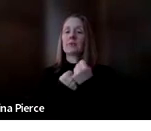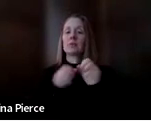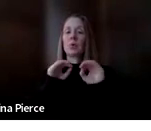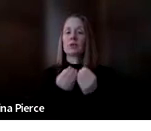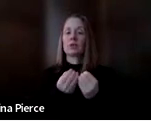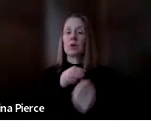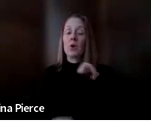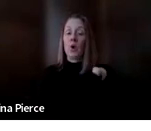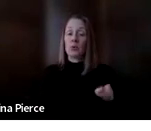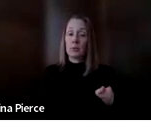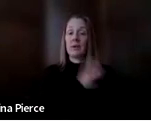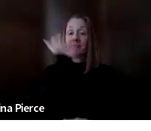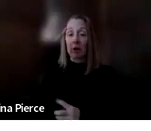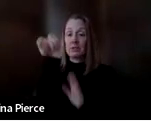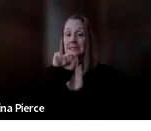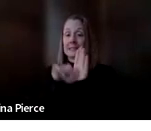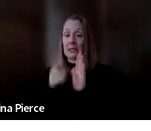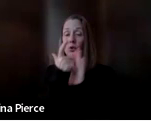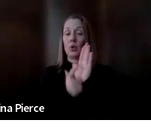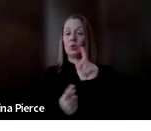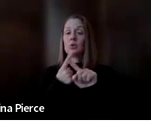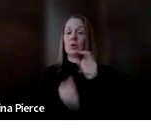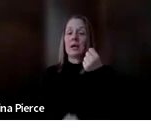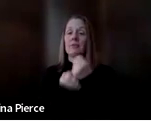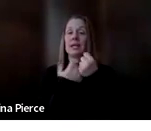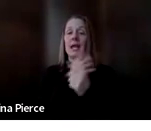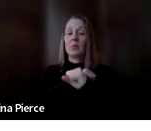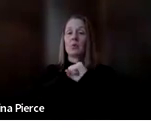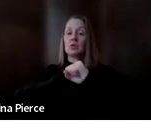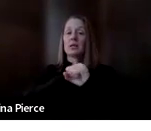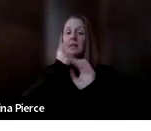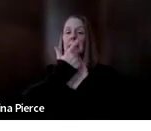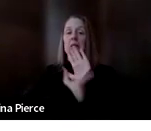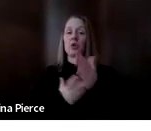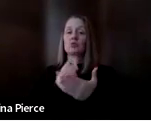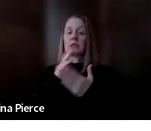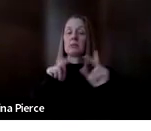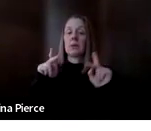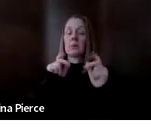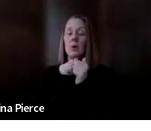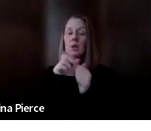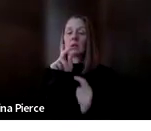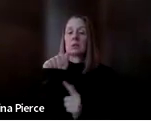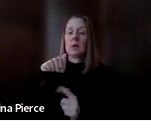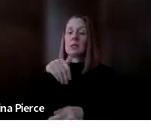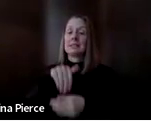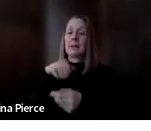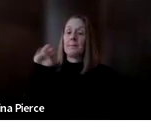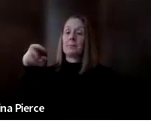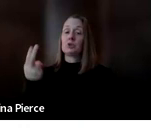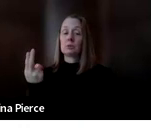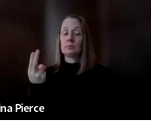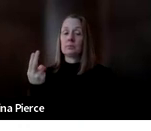federal and state law to advocate and protect the legal rights of people with disabilities in the state of